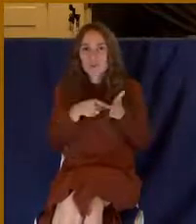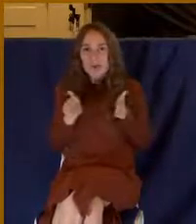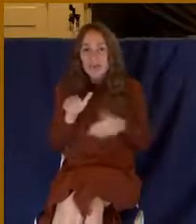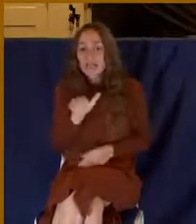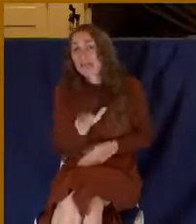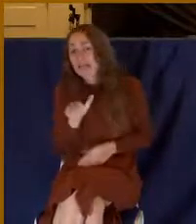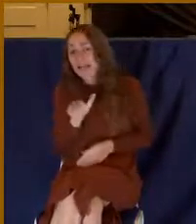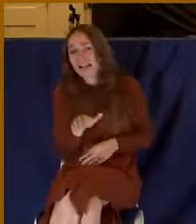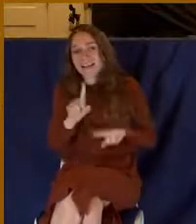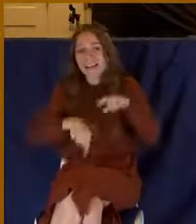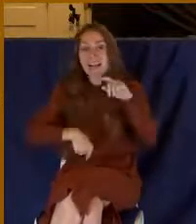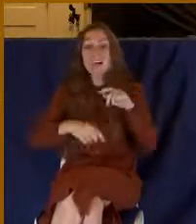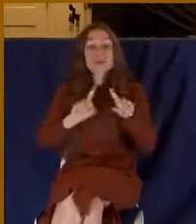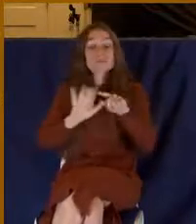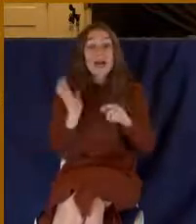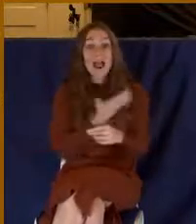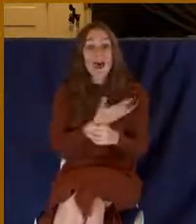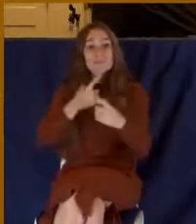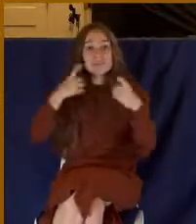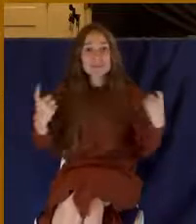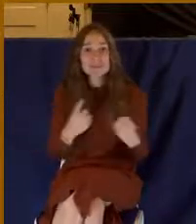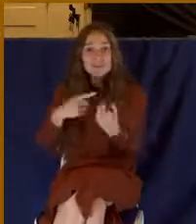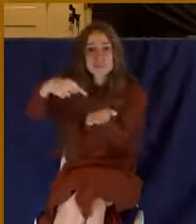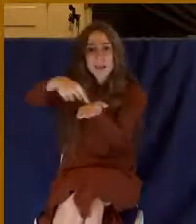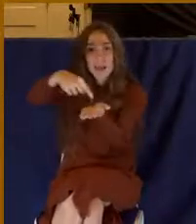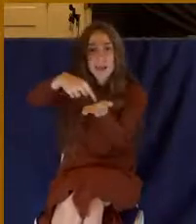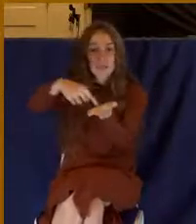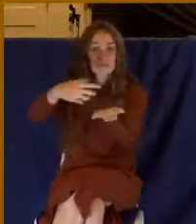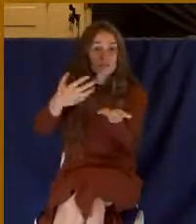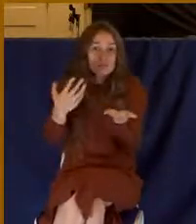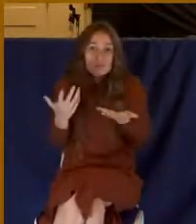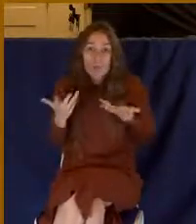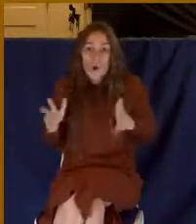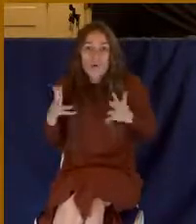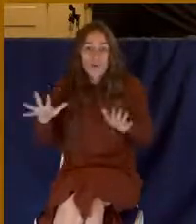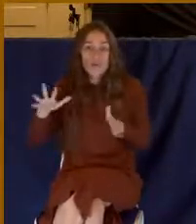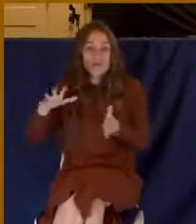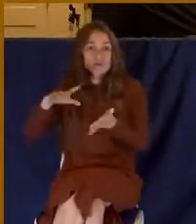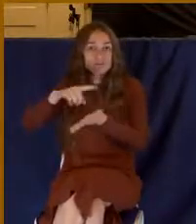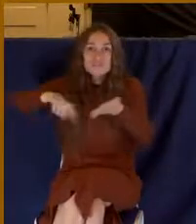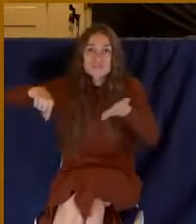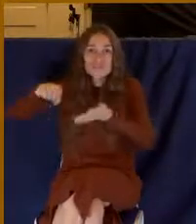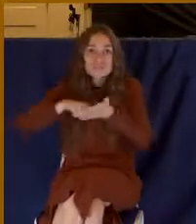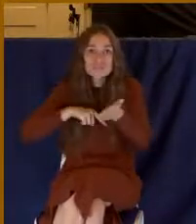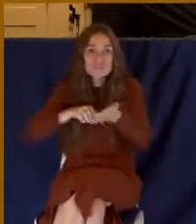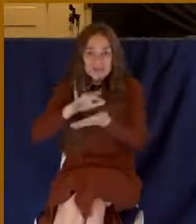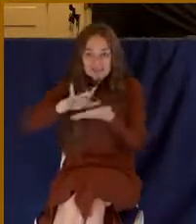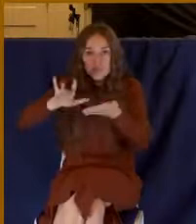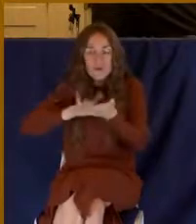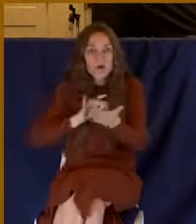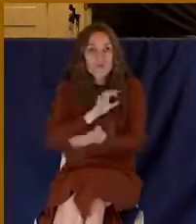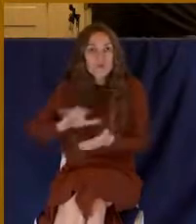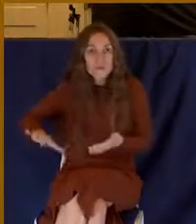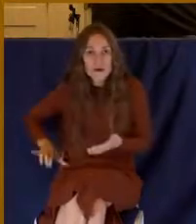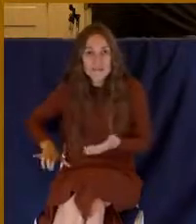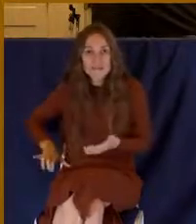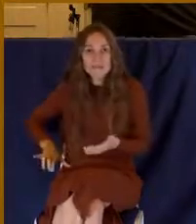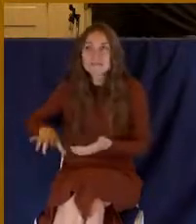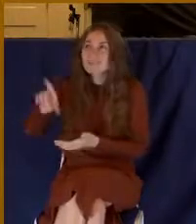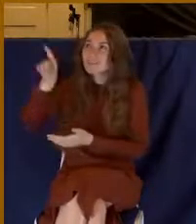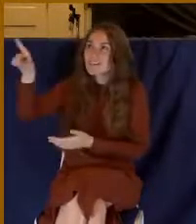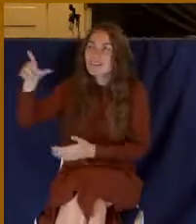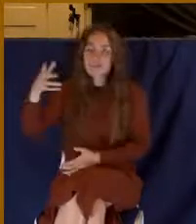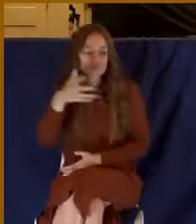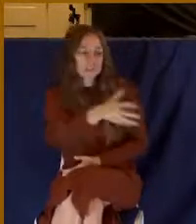But the debt for our sin was right there. was laid down, all of my sins. And you know what Jesus does? He reaches out, and he says, I'll take care of that.